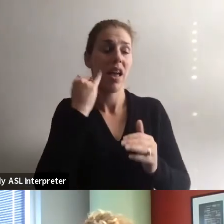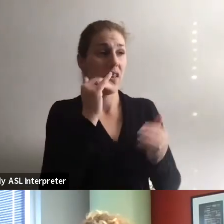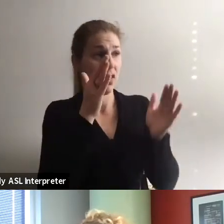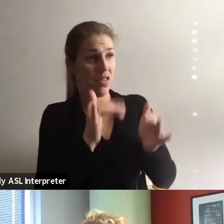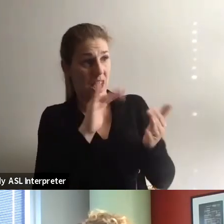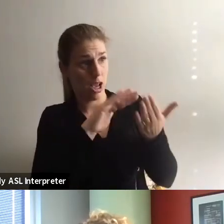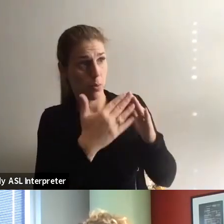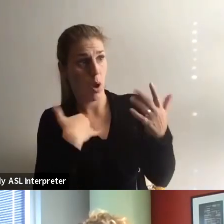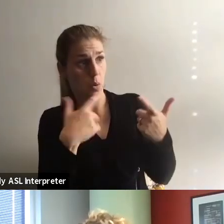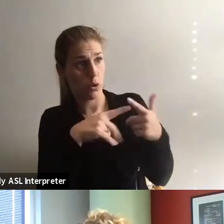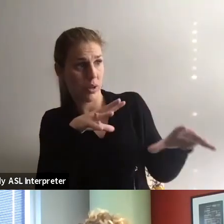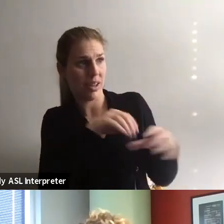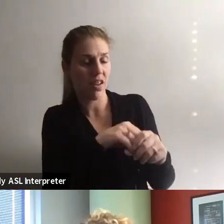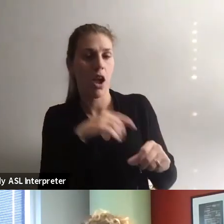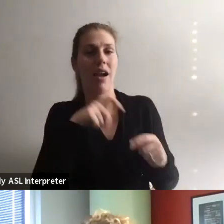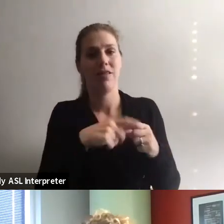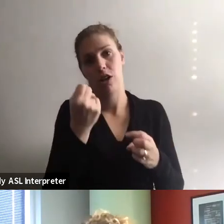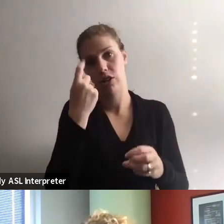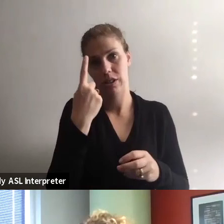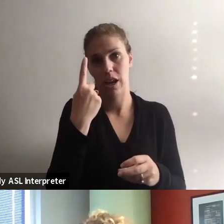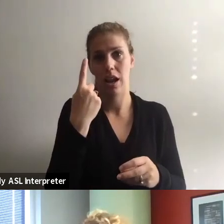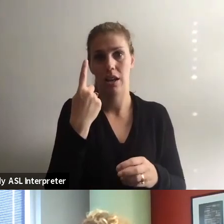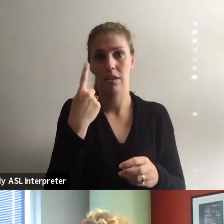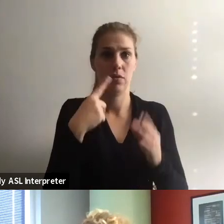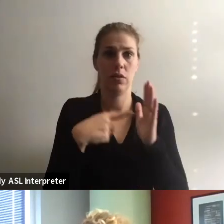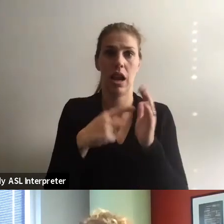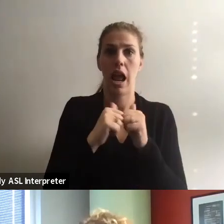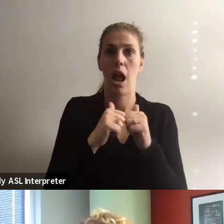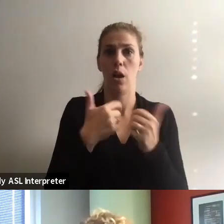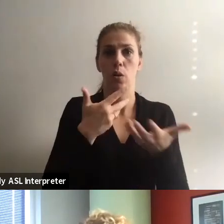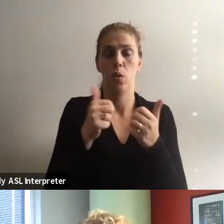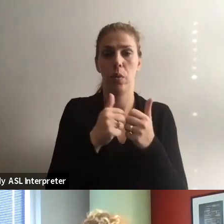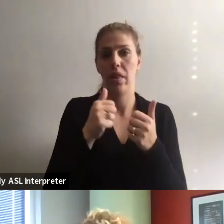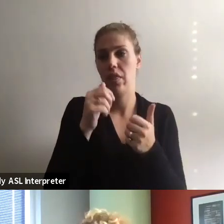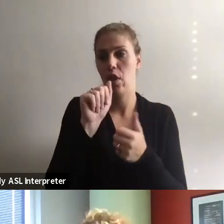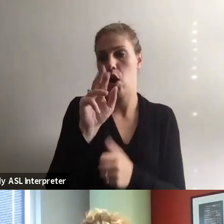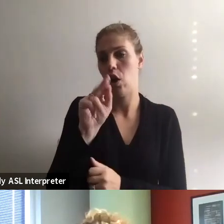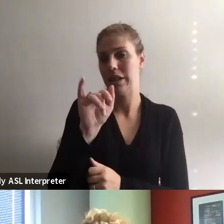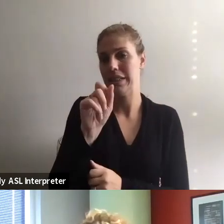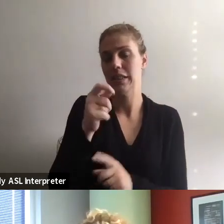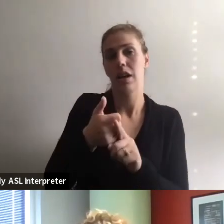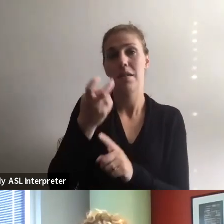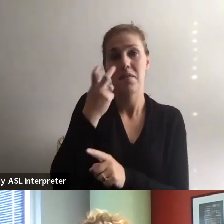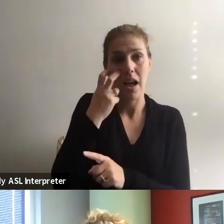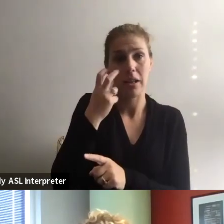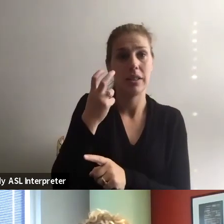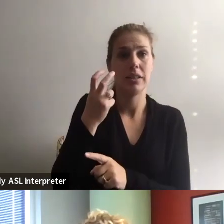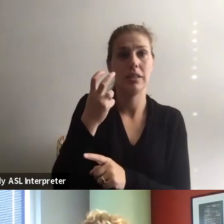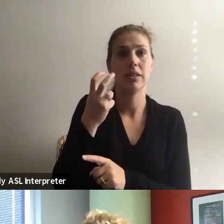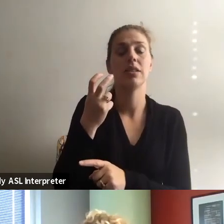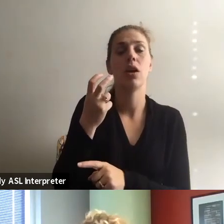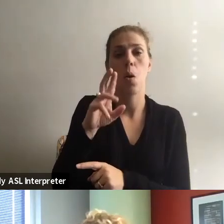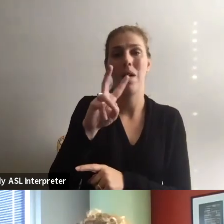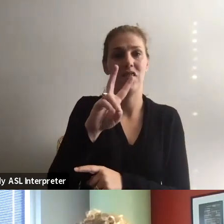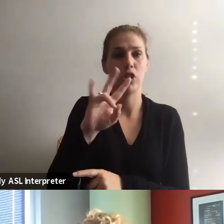um, maybe I, I want to start understanding, um, how to work with artists who are blind or have visual impairments, um,